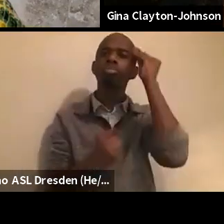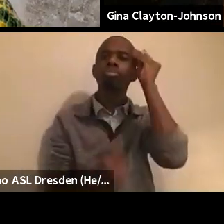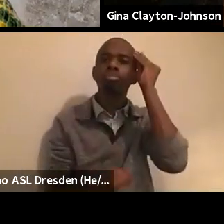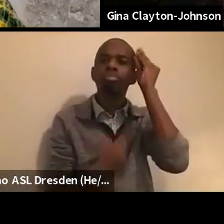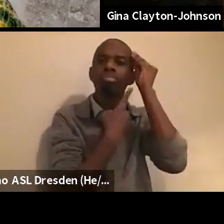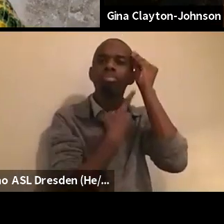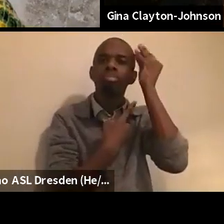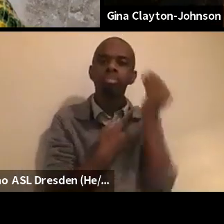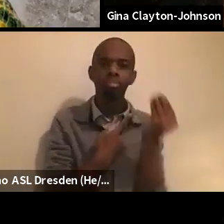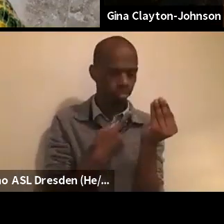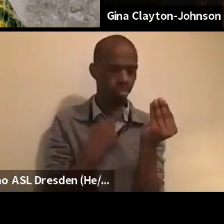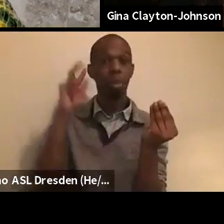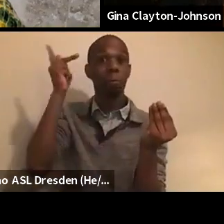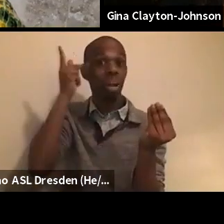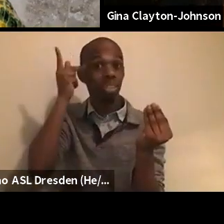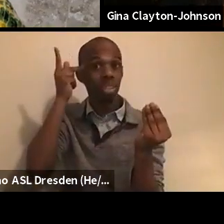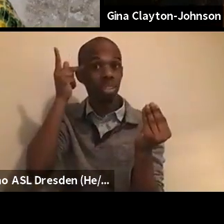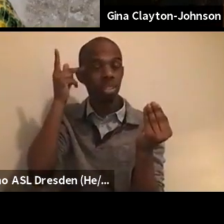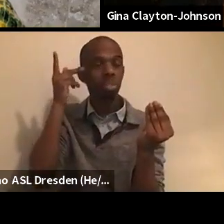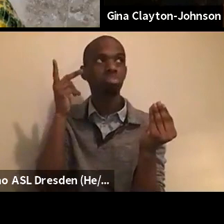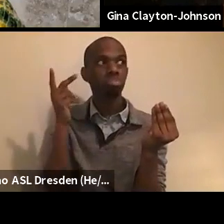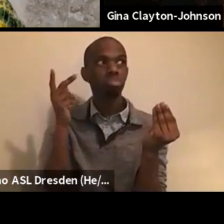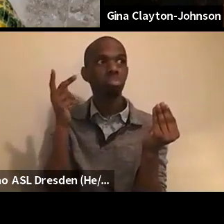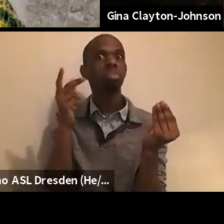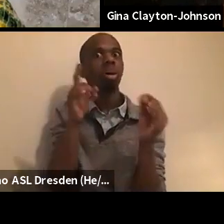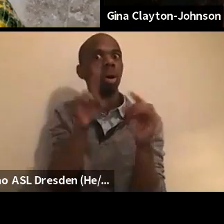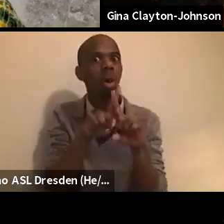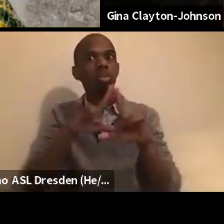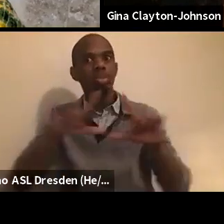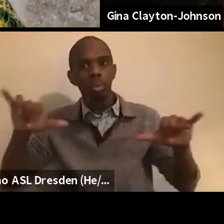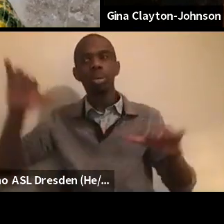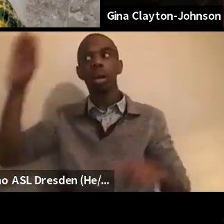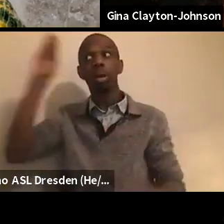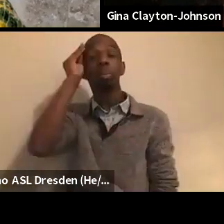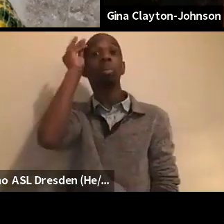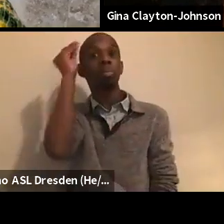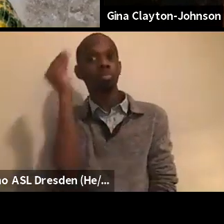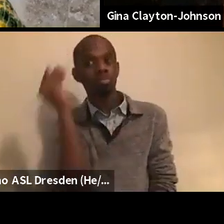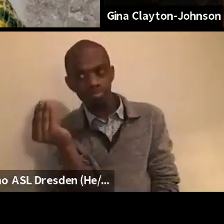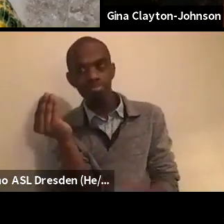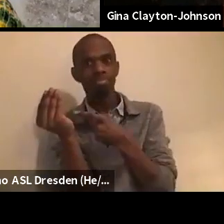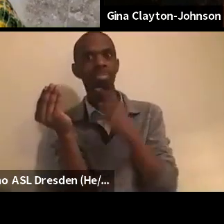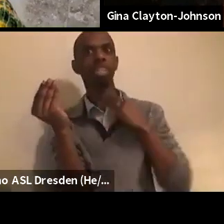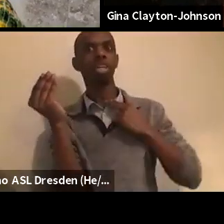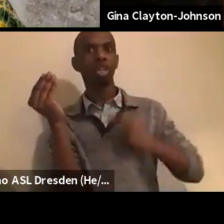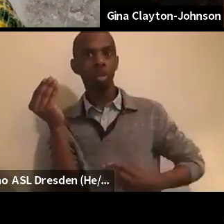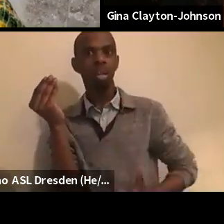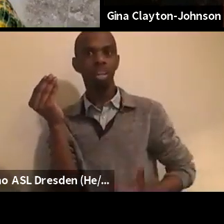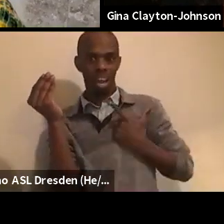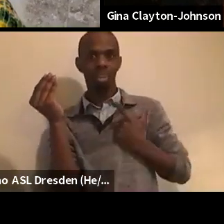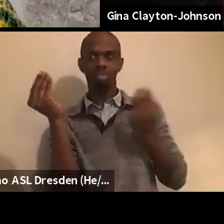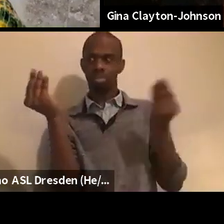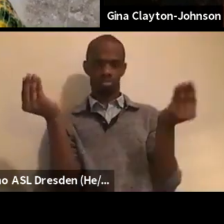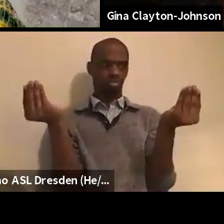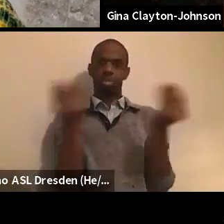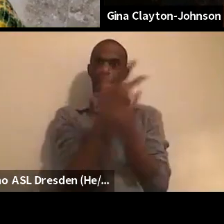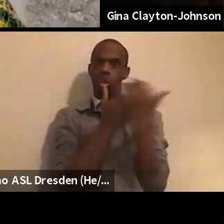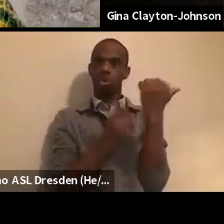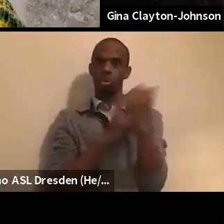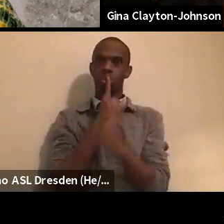human beings and human lives. And that feels very, very, very important. And in this conversation,